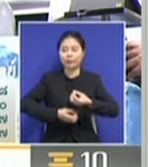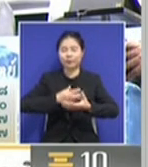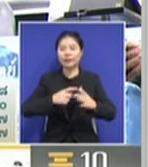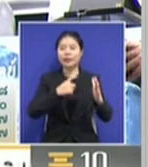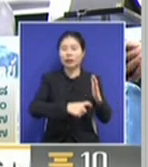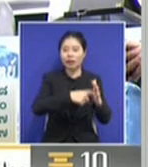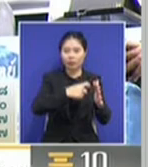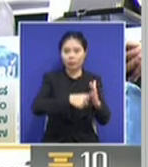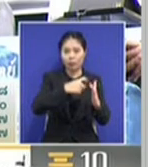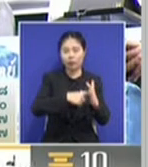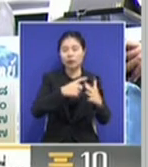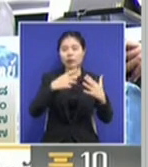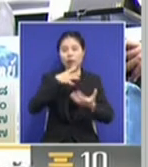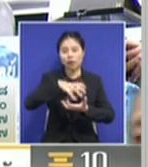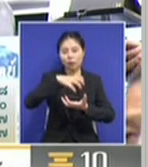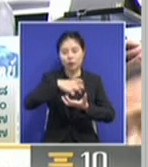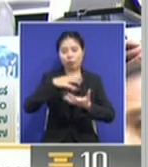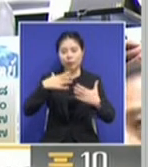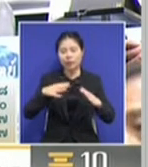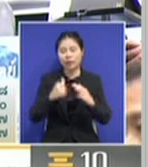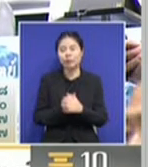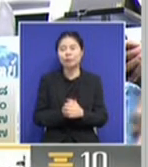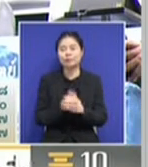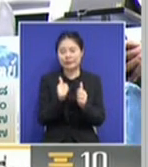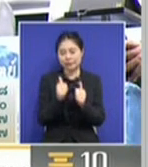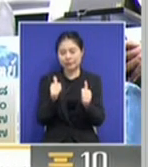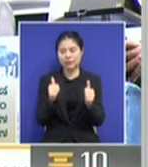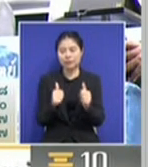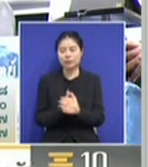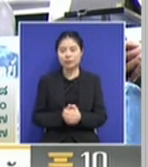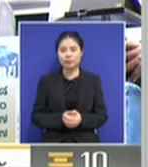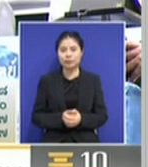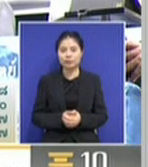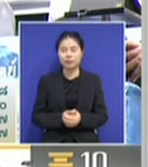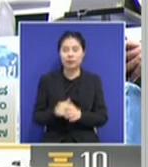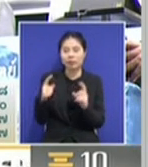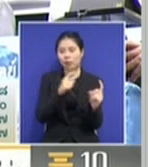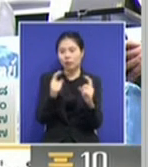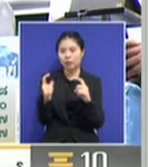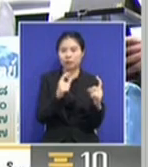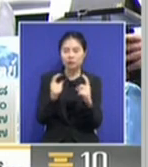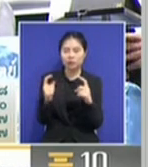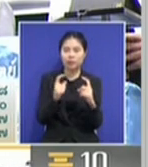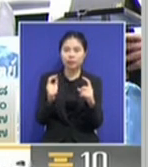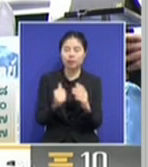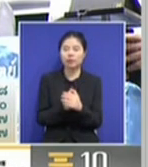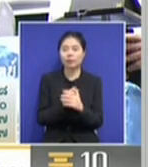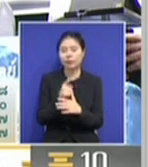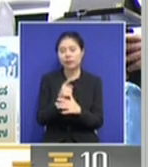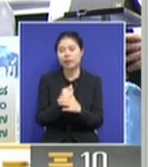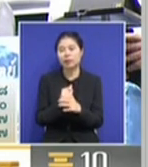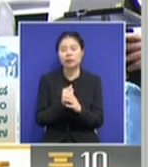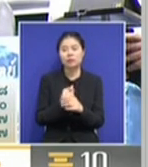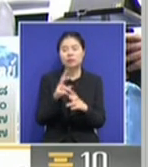protests over who, between the two candidates, General Prayut and Tanathon,